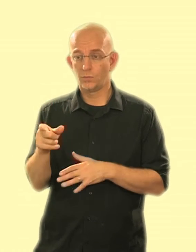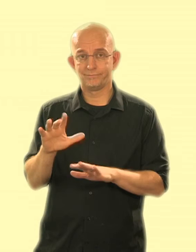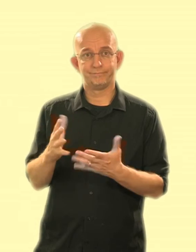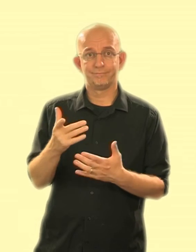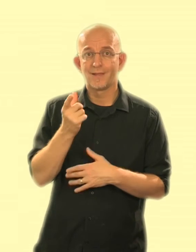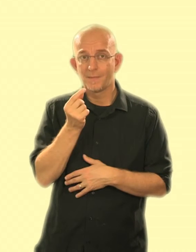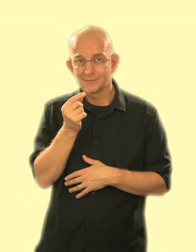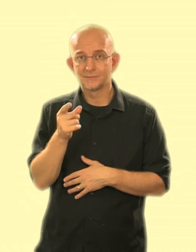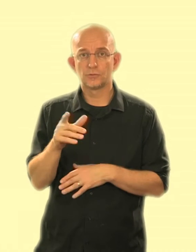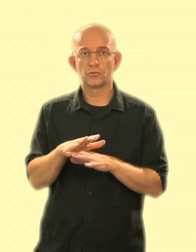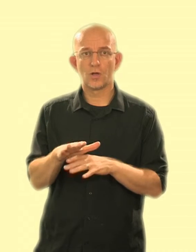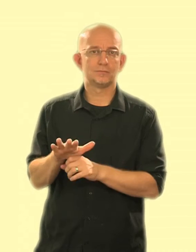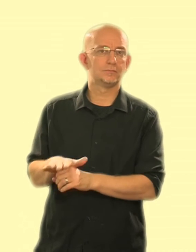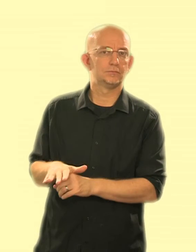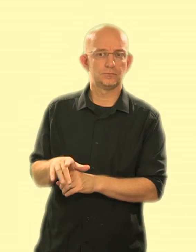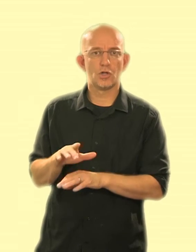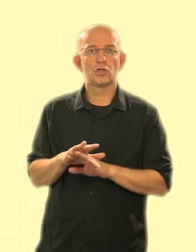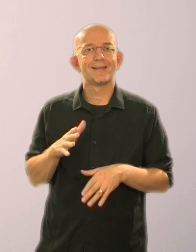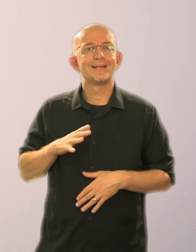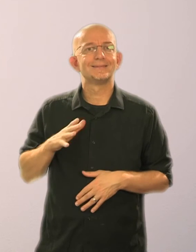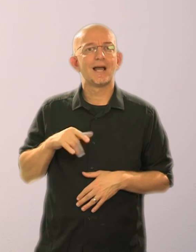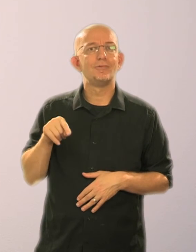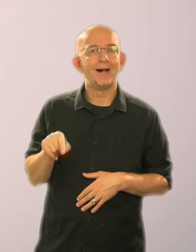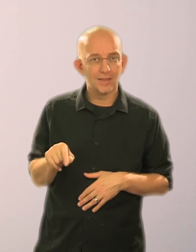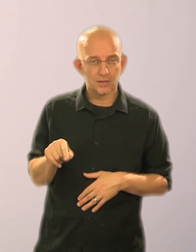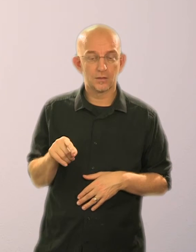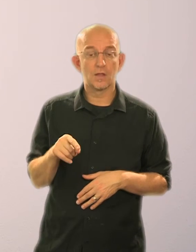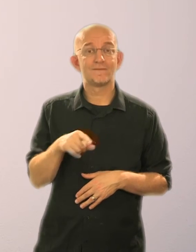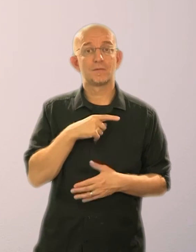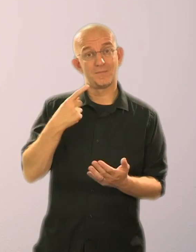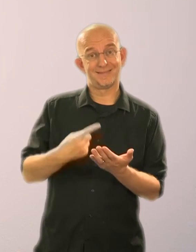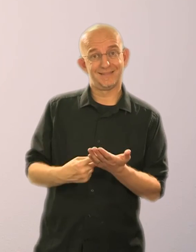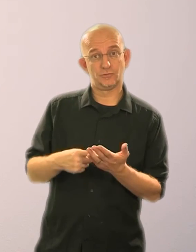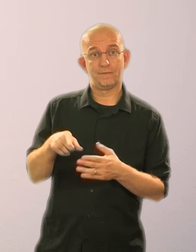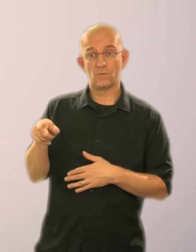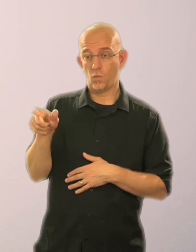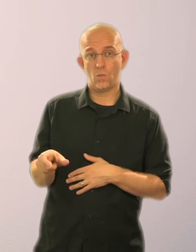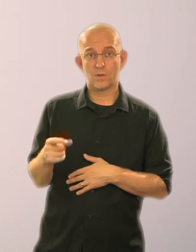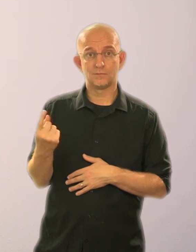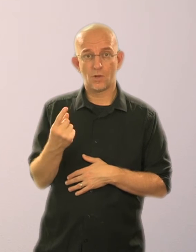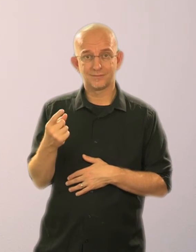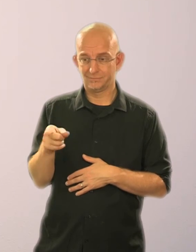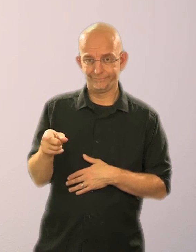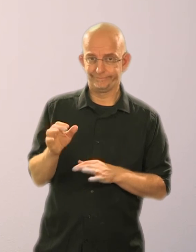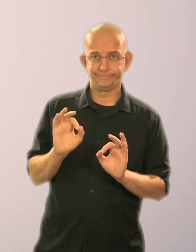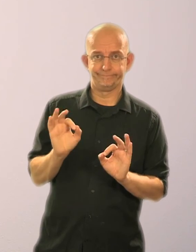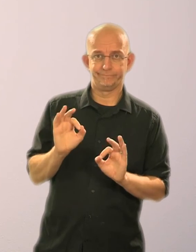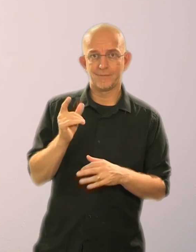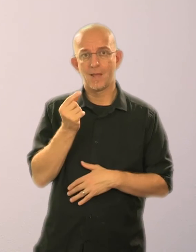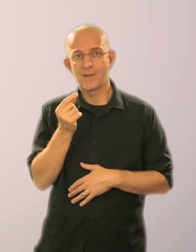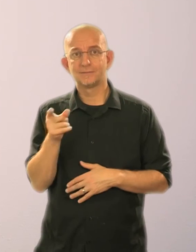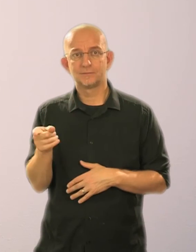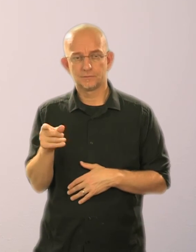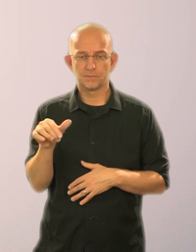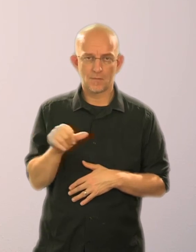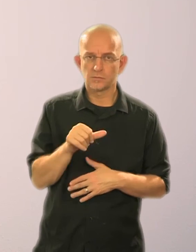are not restricted unnecessarily. 6. making a decision for someone who lacks capacity, you must consider what